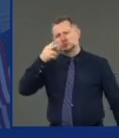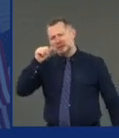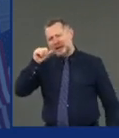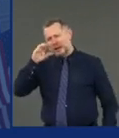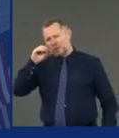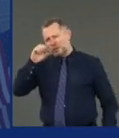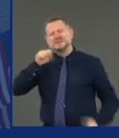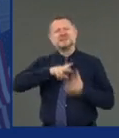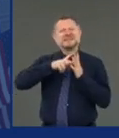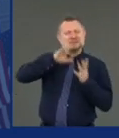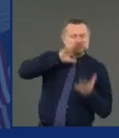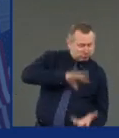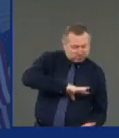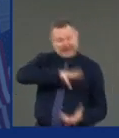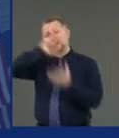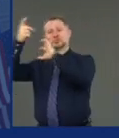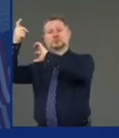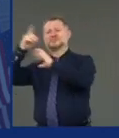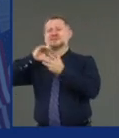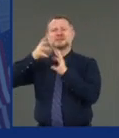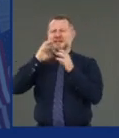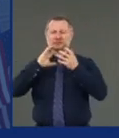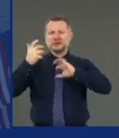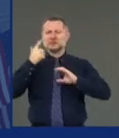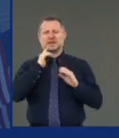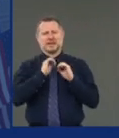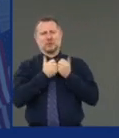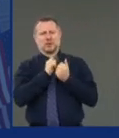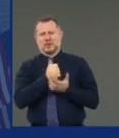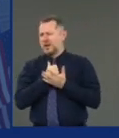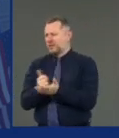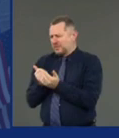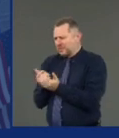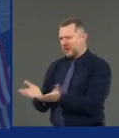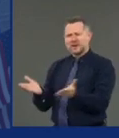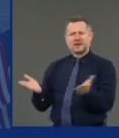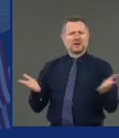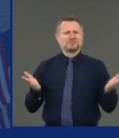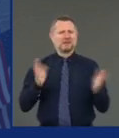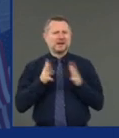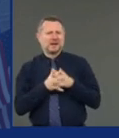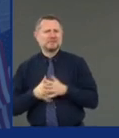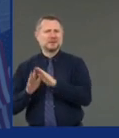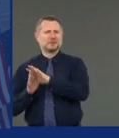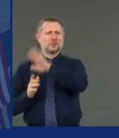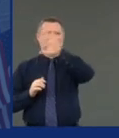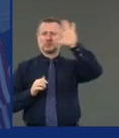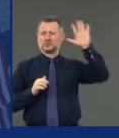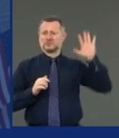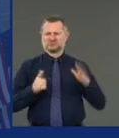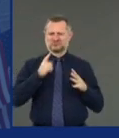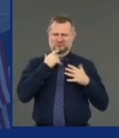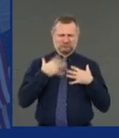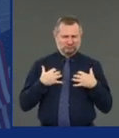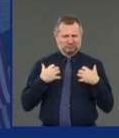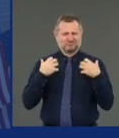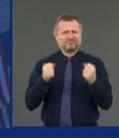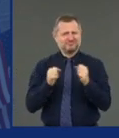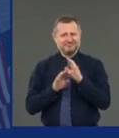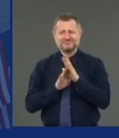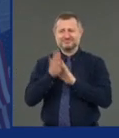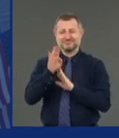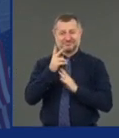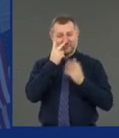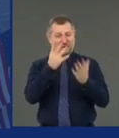nation striving to recover economically? Secondly, the COVID